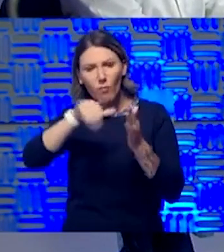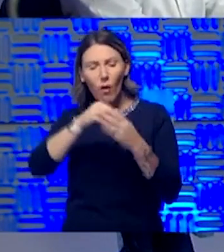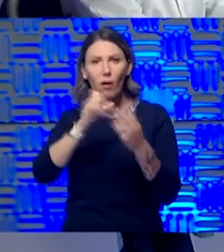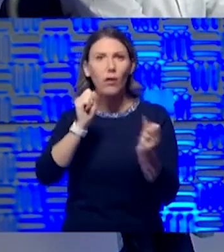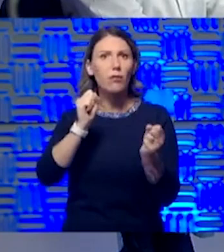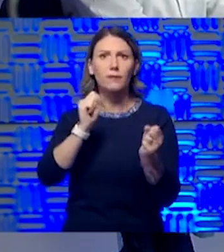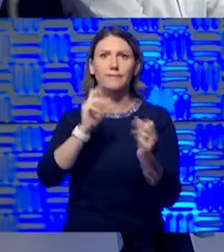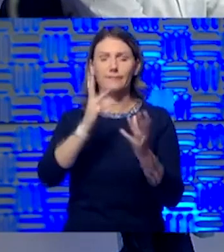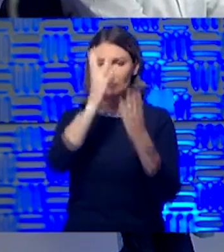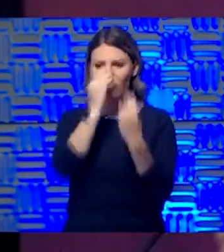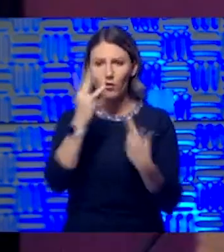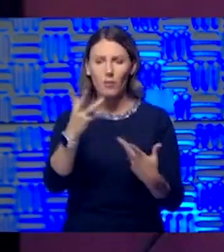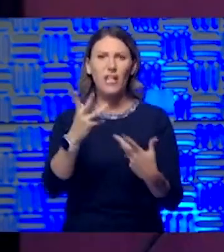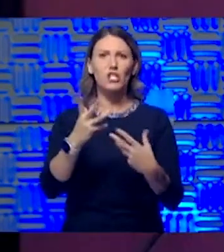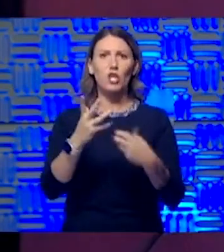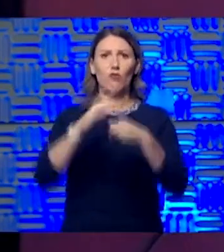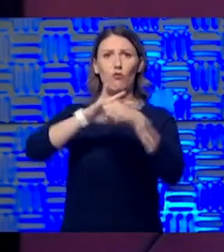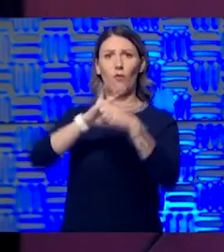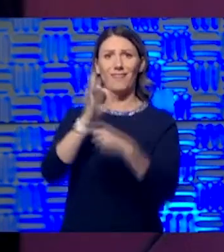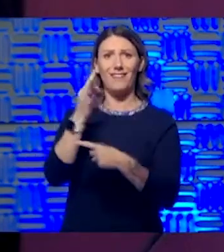-19 virus, how it gets through cells.